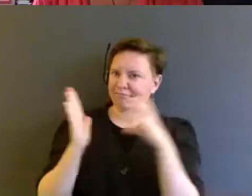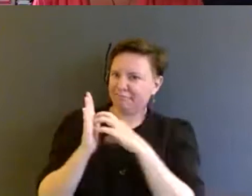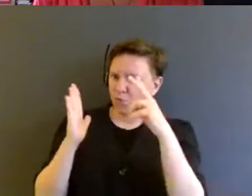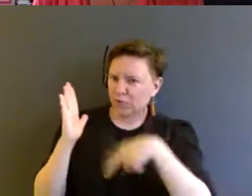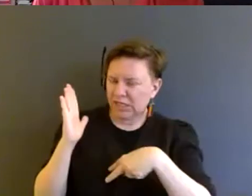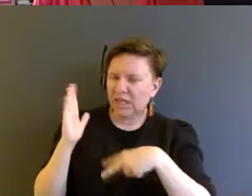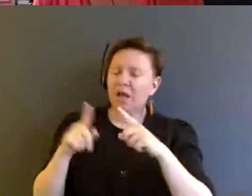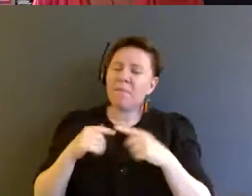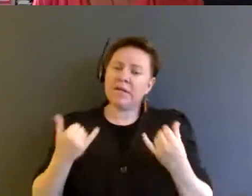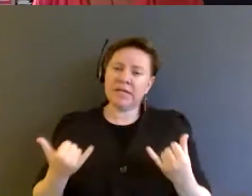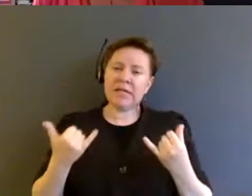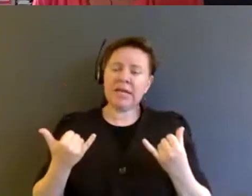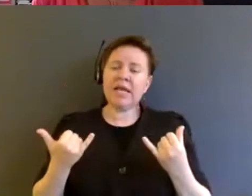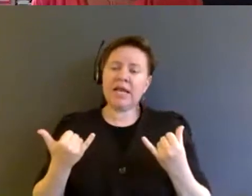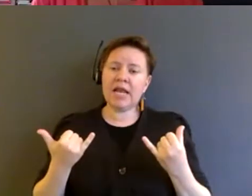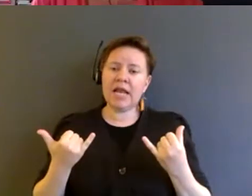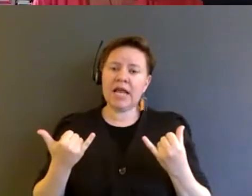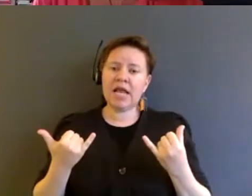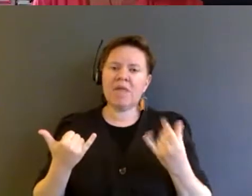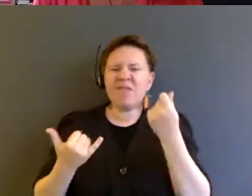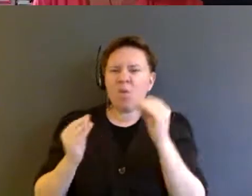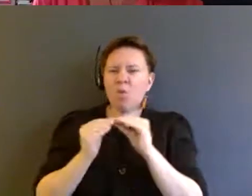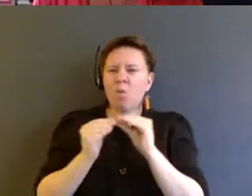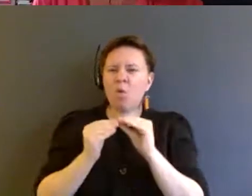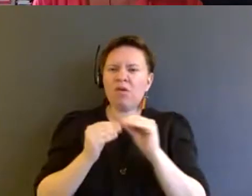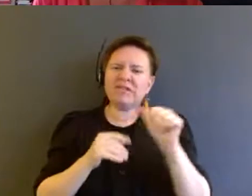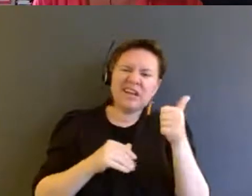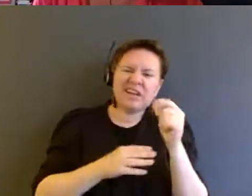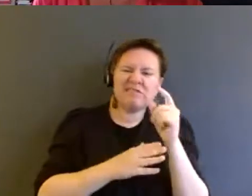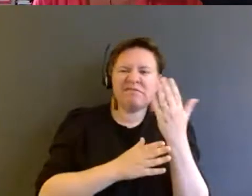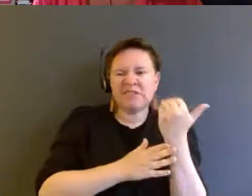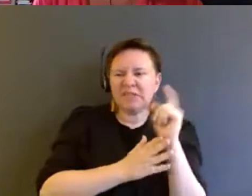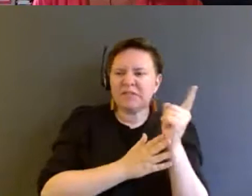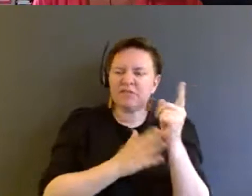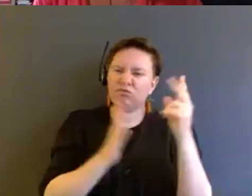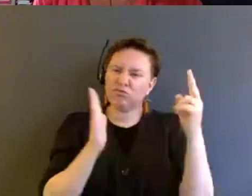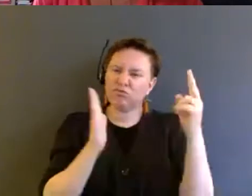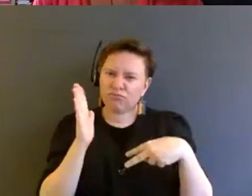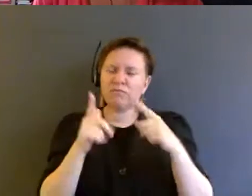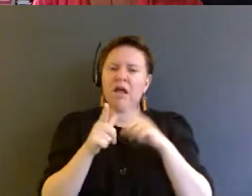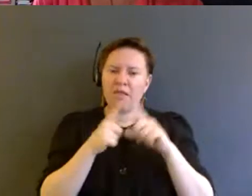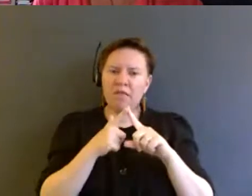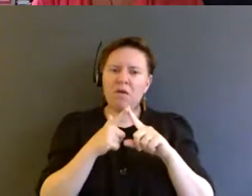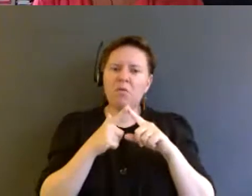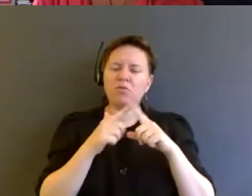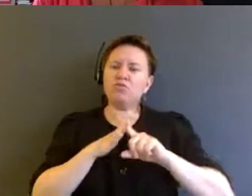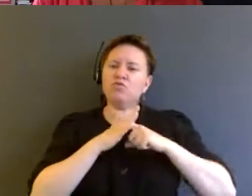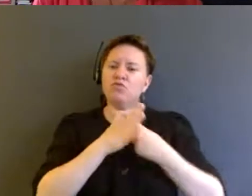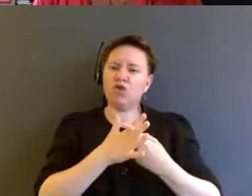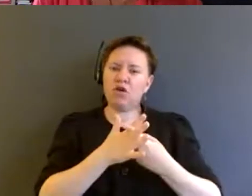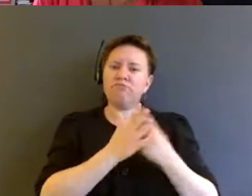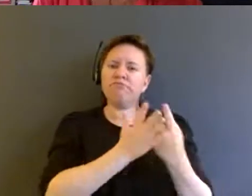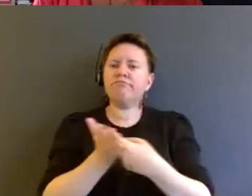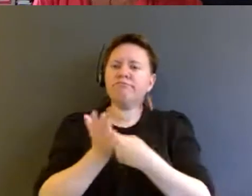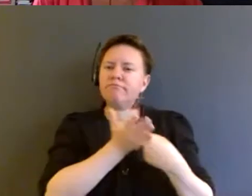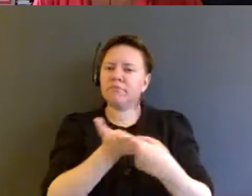be, I guess, more 10 or 15 minutes of a reading. And then we're going to go into a conversation.